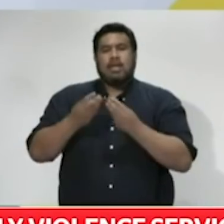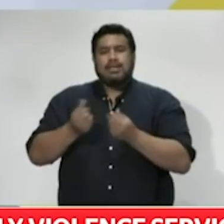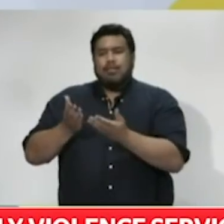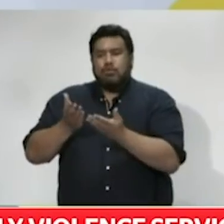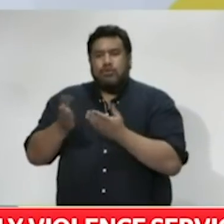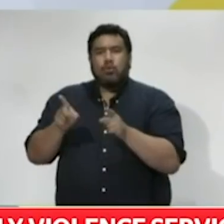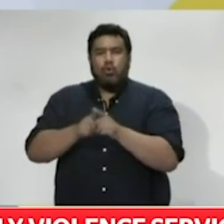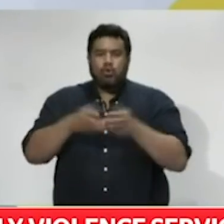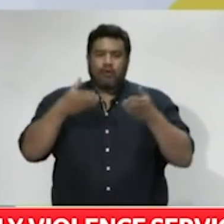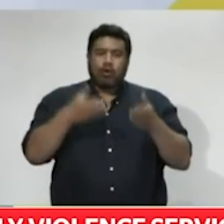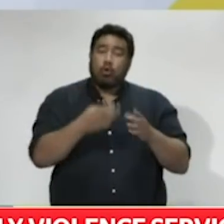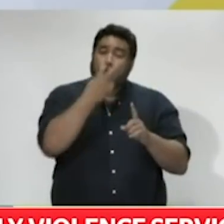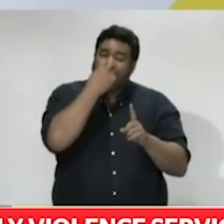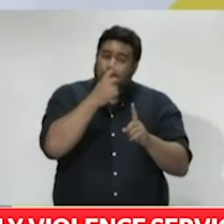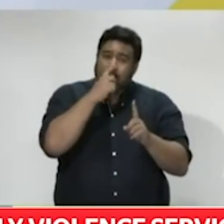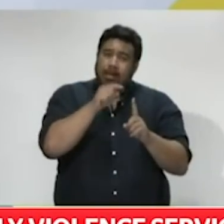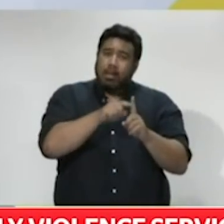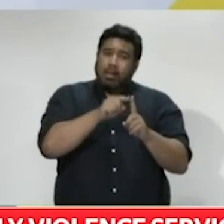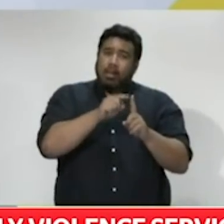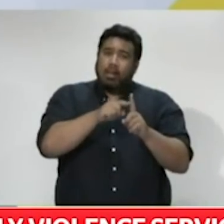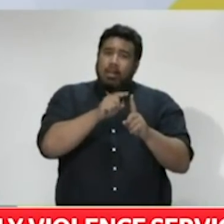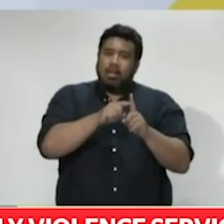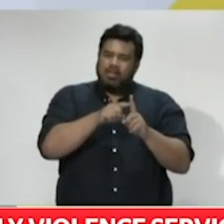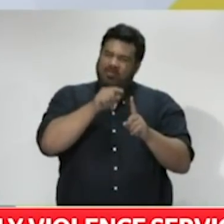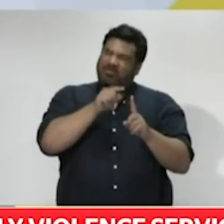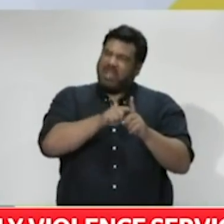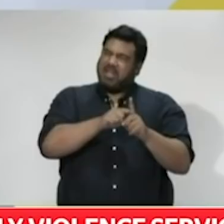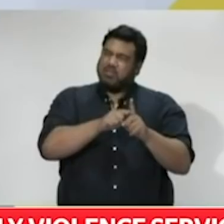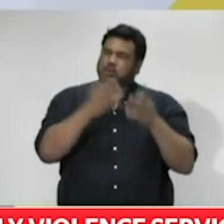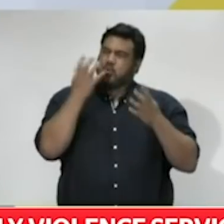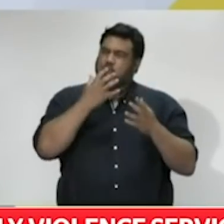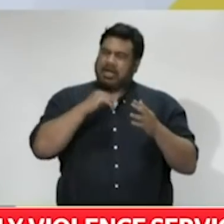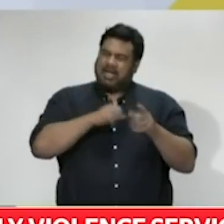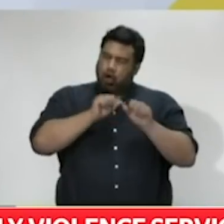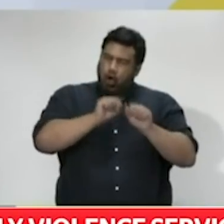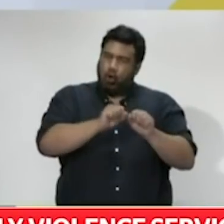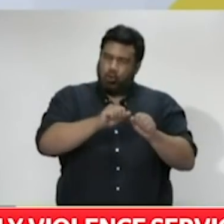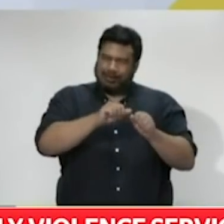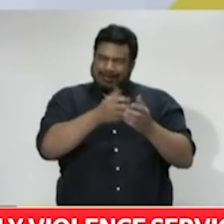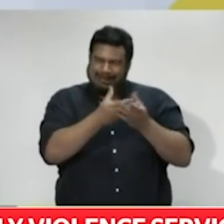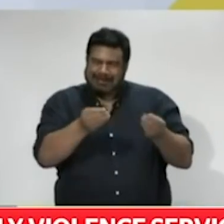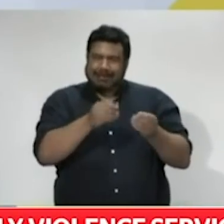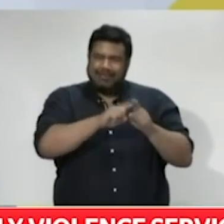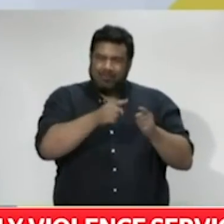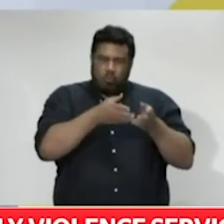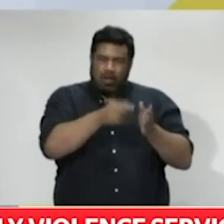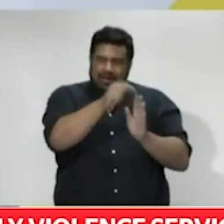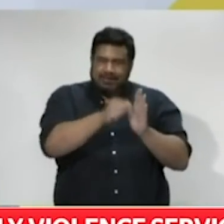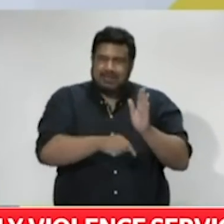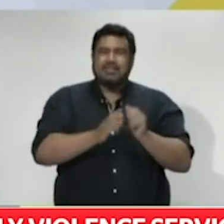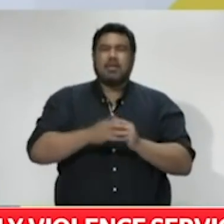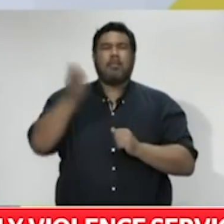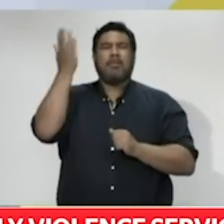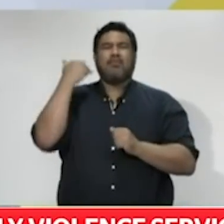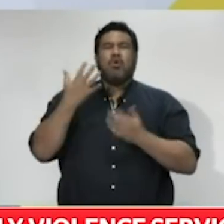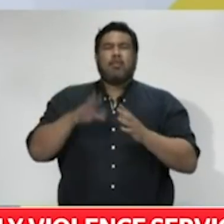elder abuse, a form of family violence that needs a specific response. The New Zealand longitudinal study